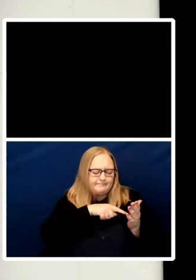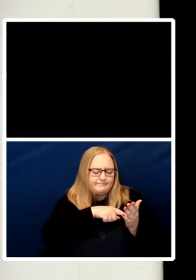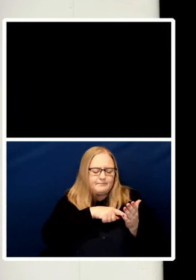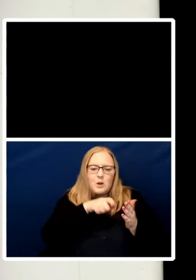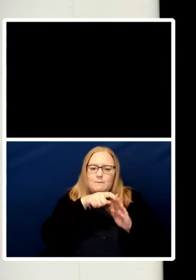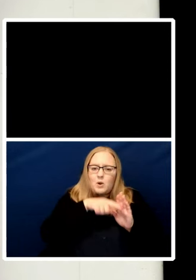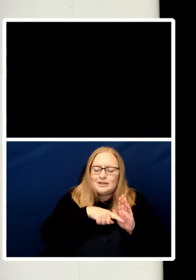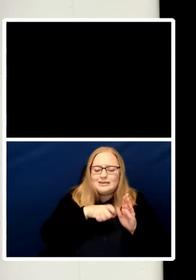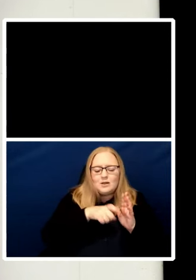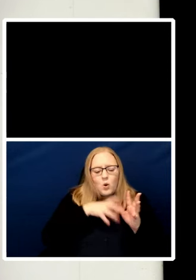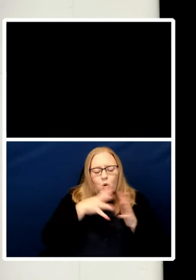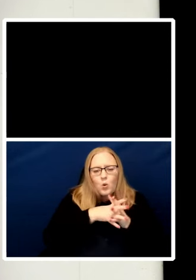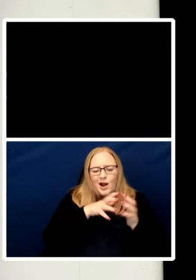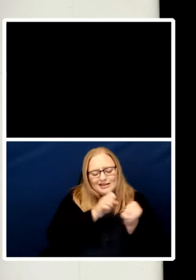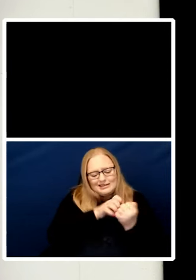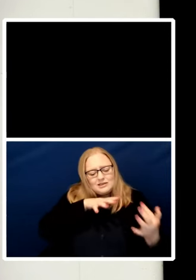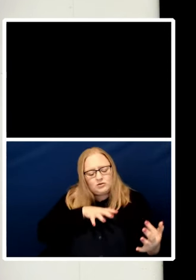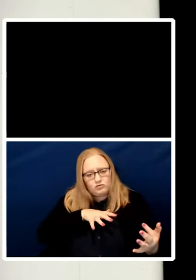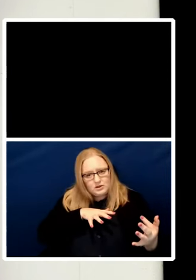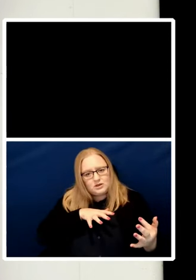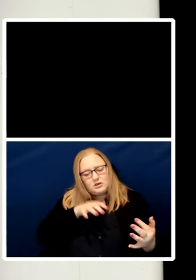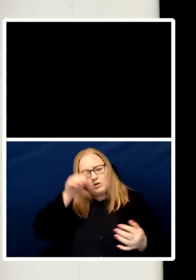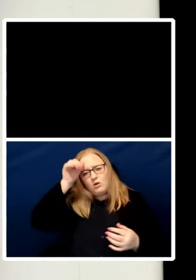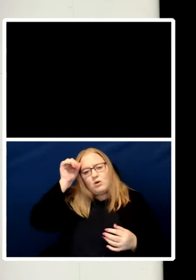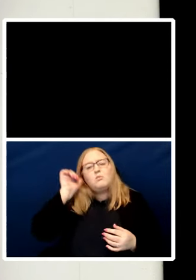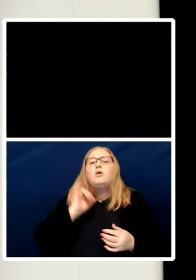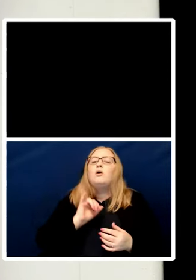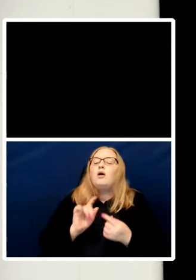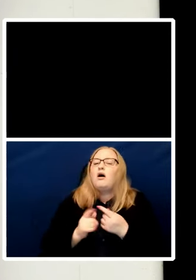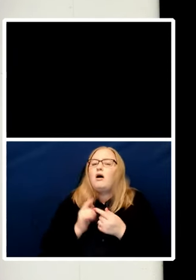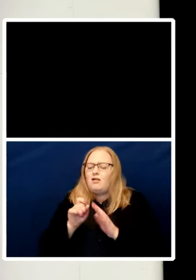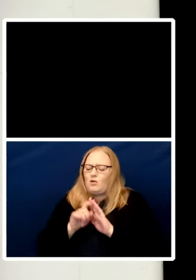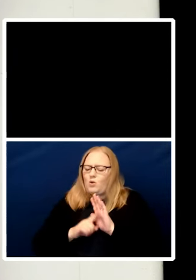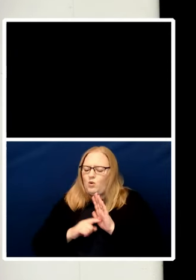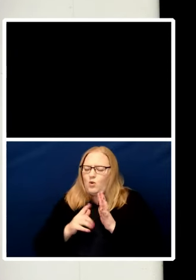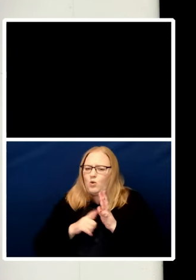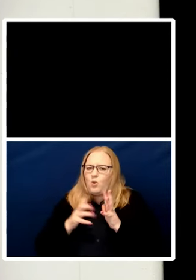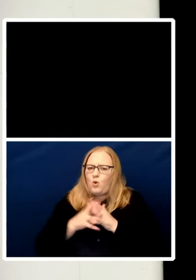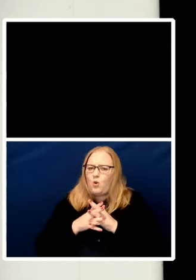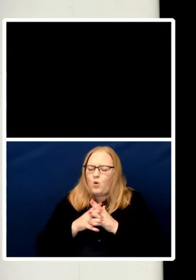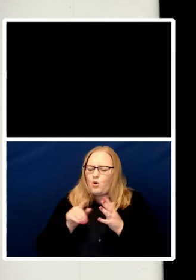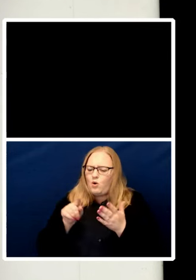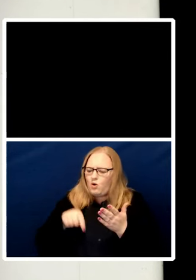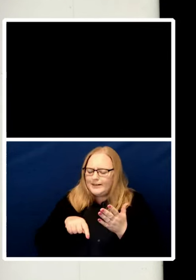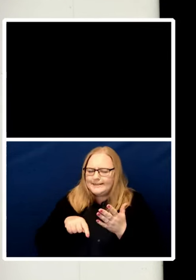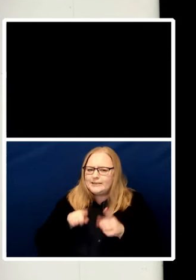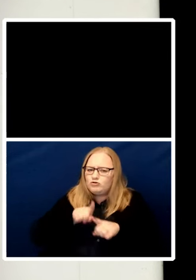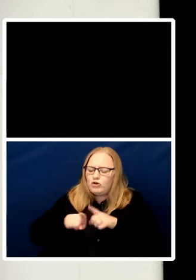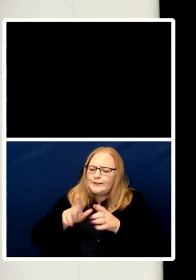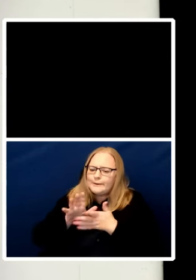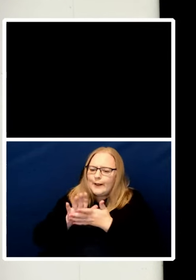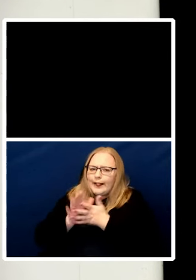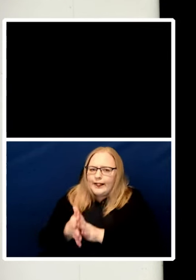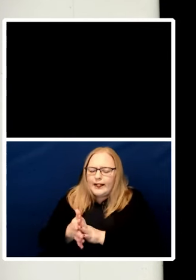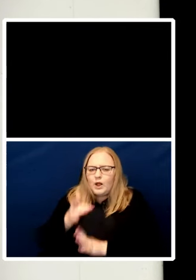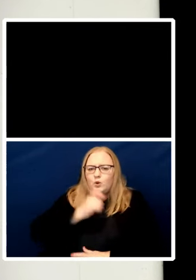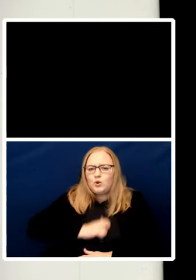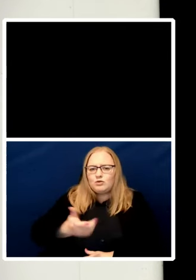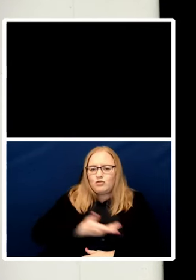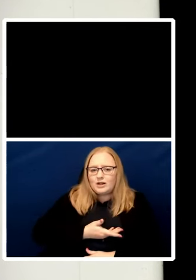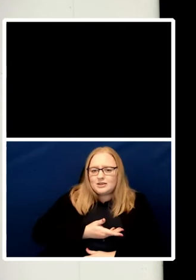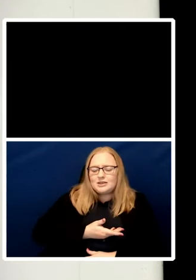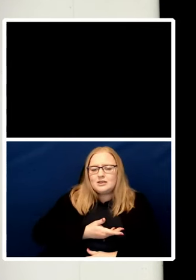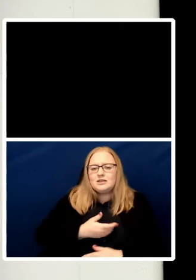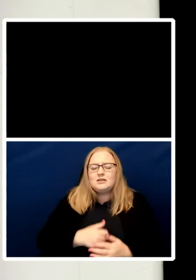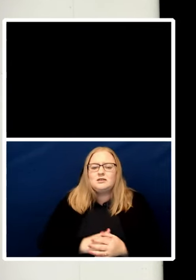dignity and human rights. So denying the vote or adult minimum wage to